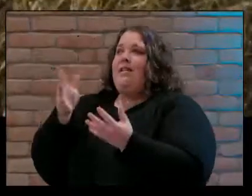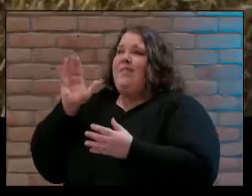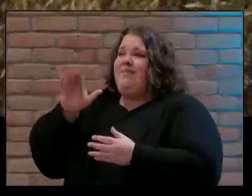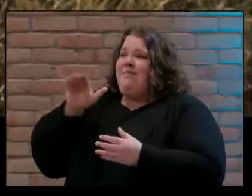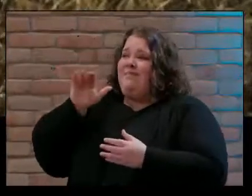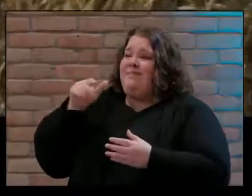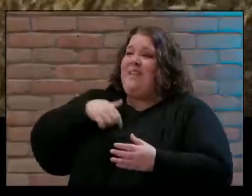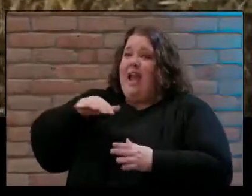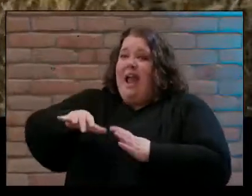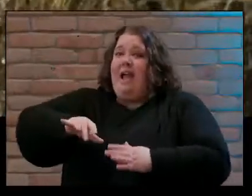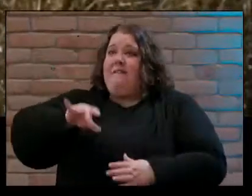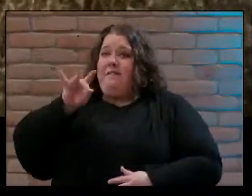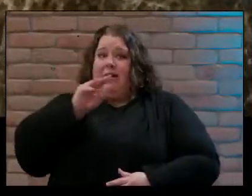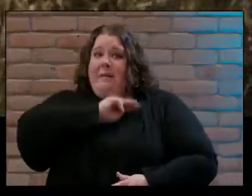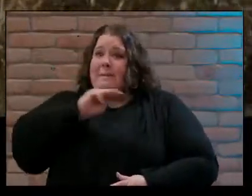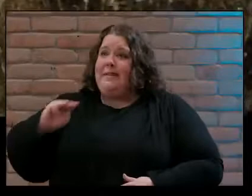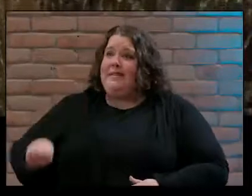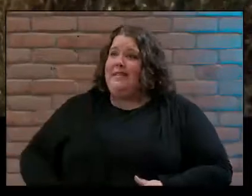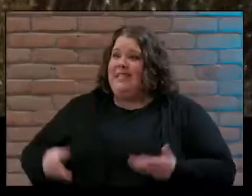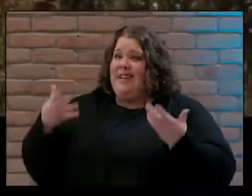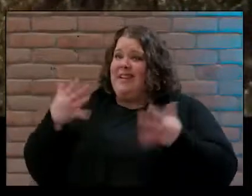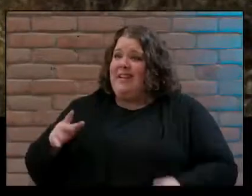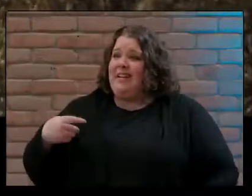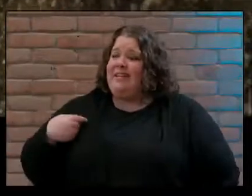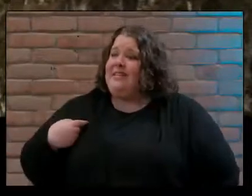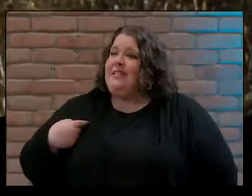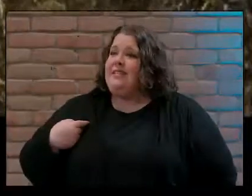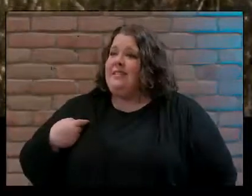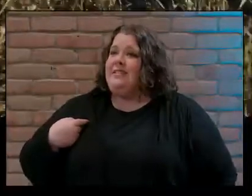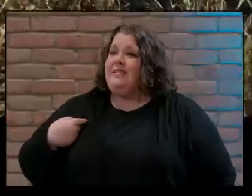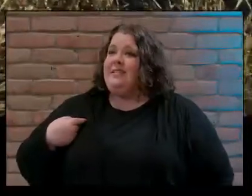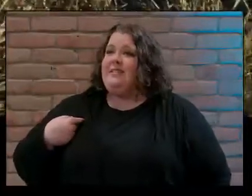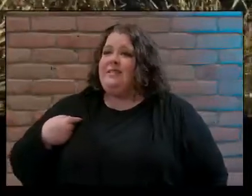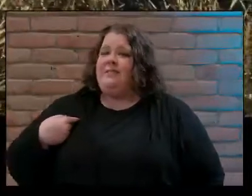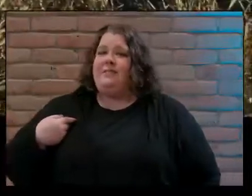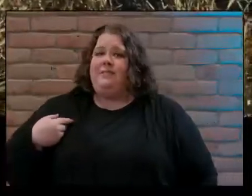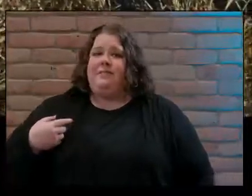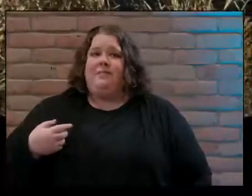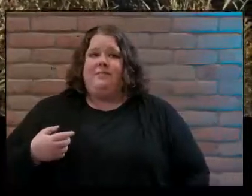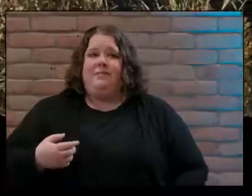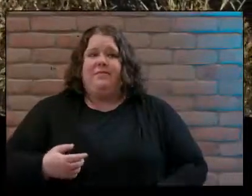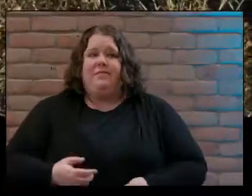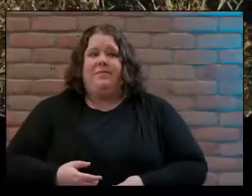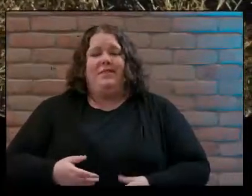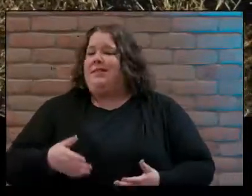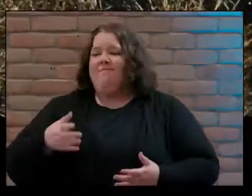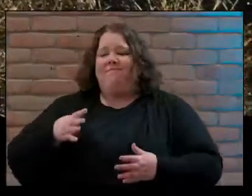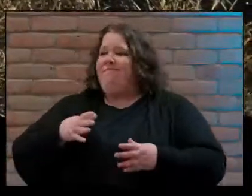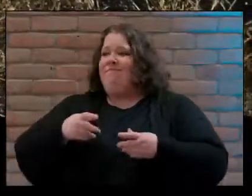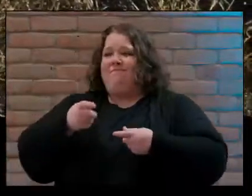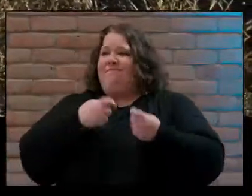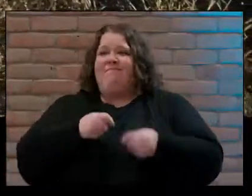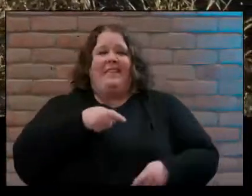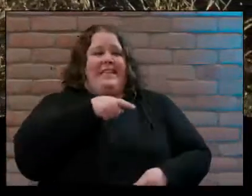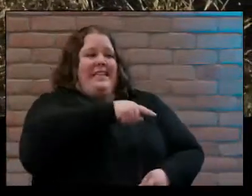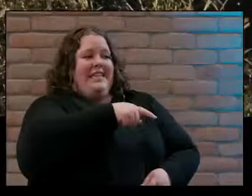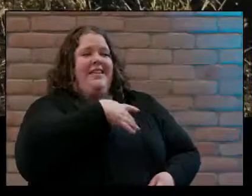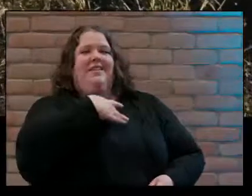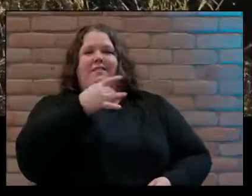the Messiah Messiah rather he found me